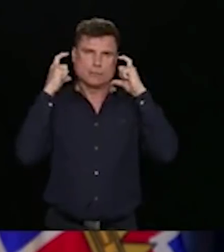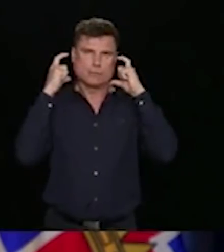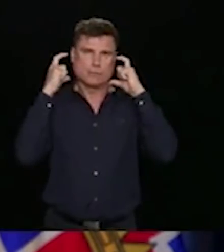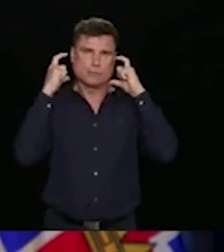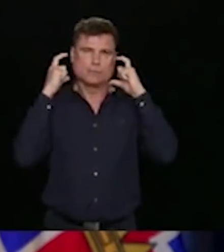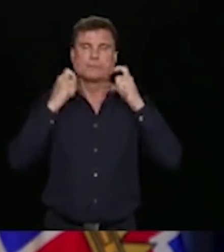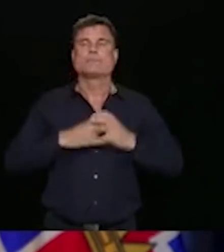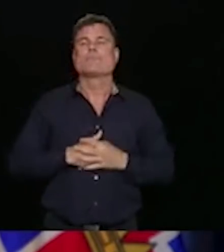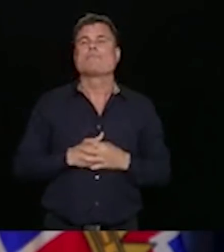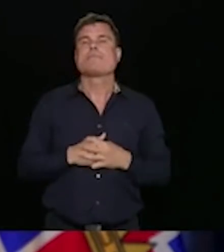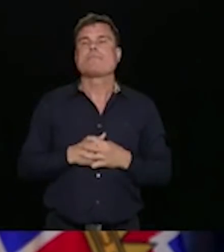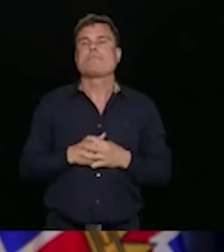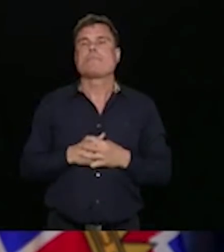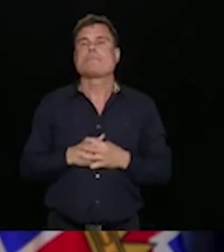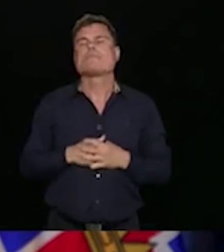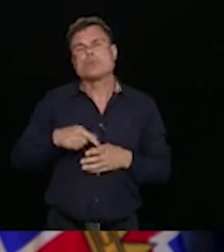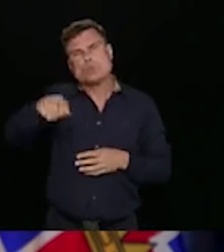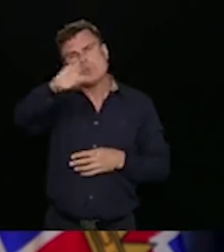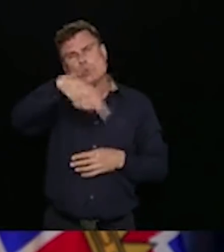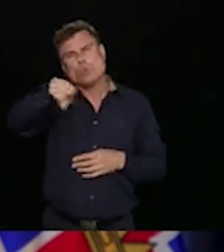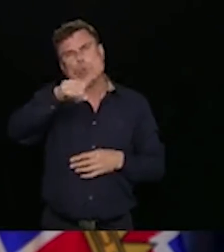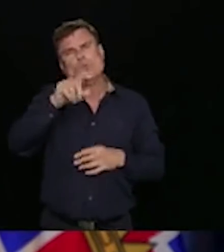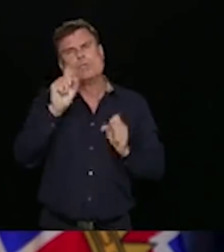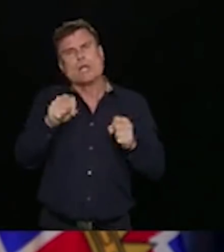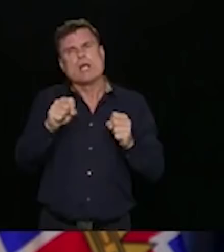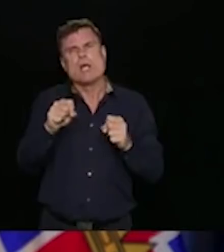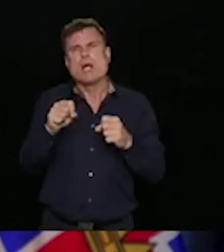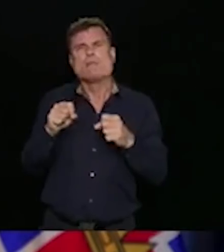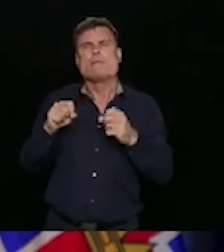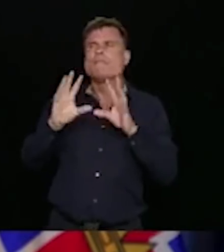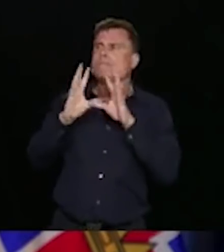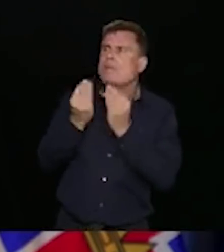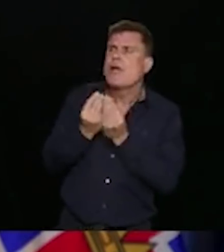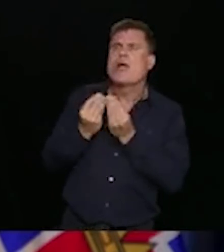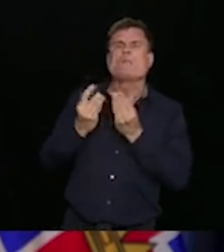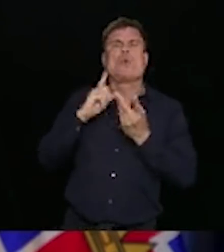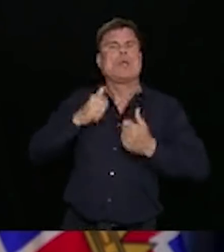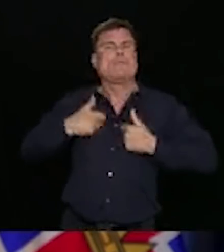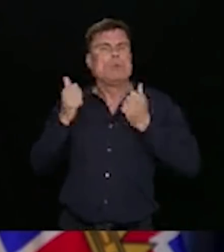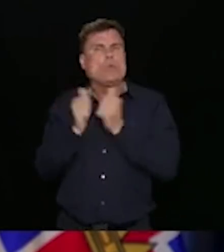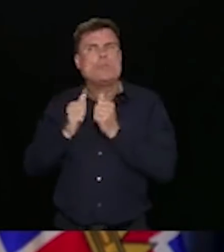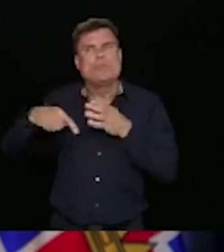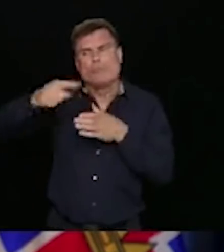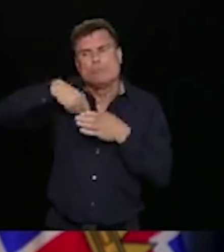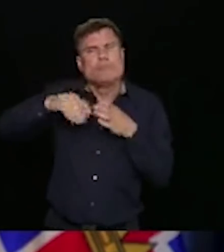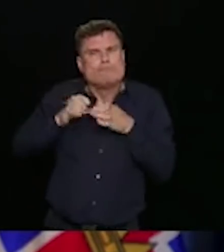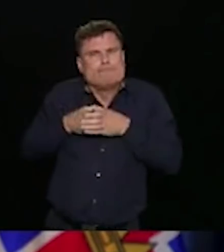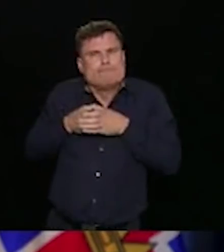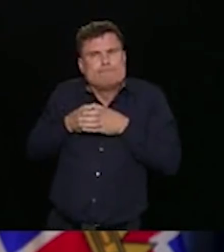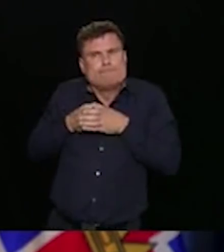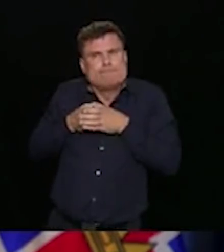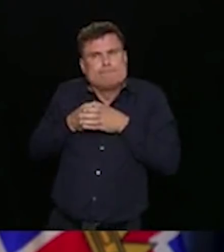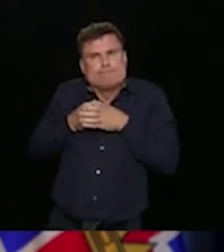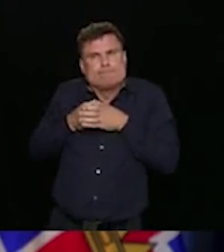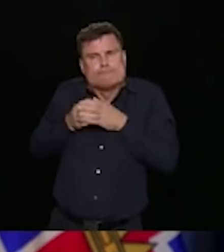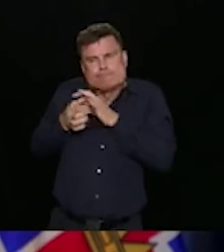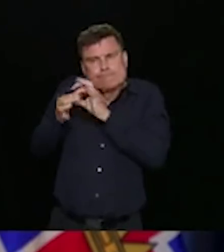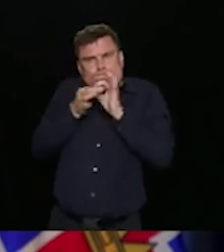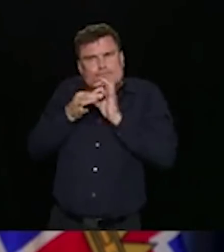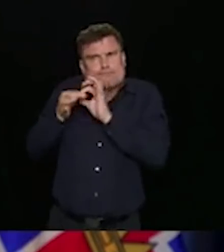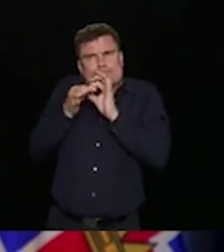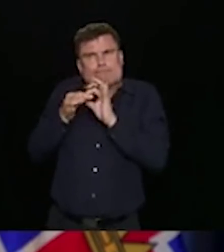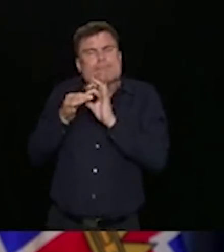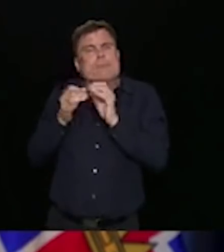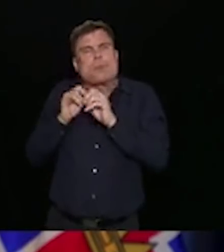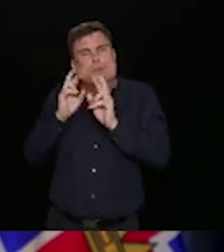each other. You can protect your household bubble, your family, your close friends, by being mindful of those around you